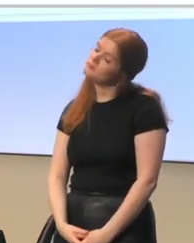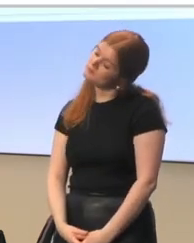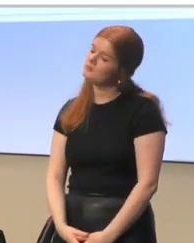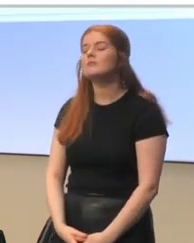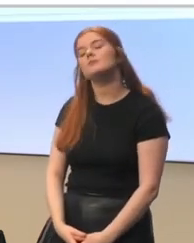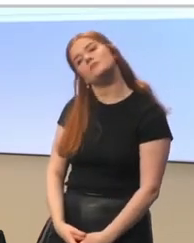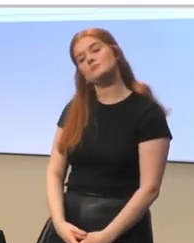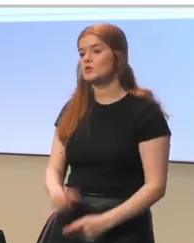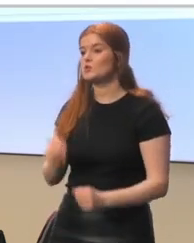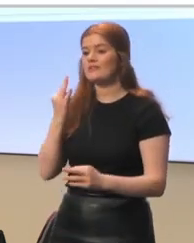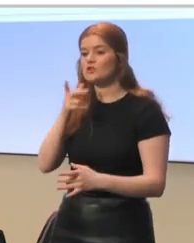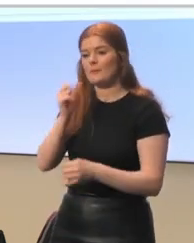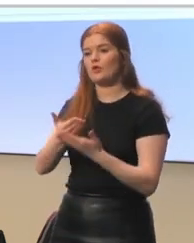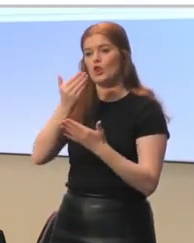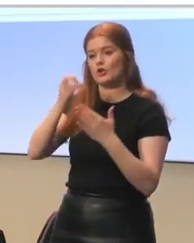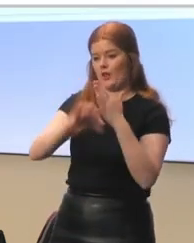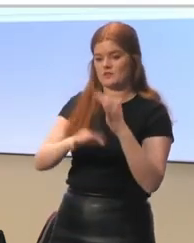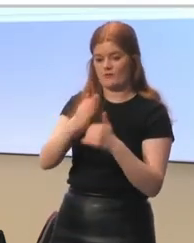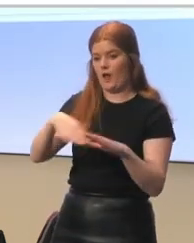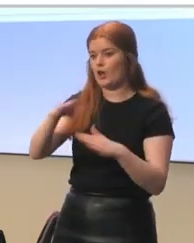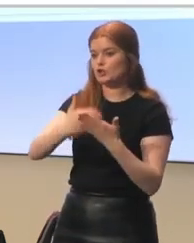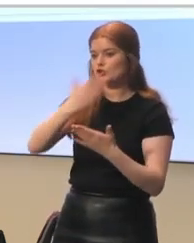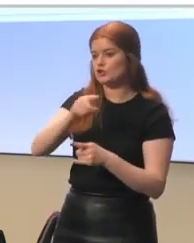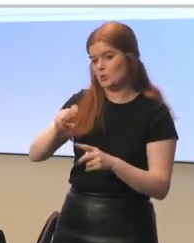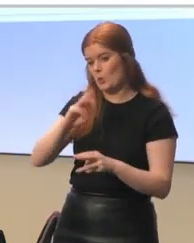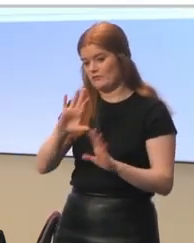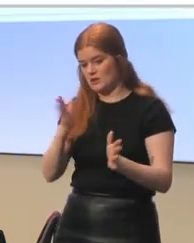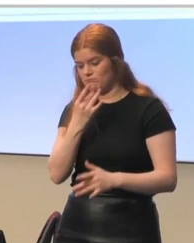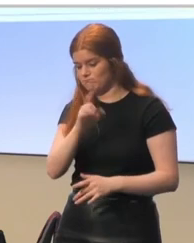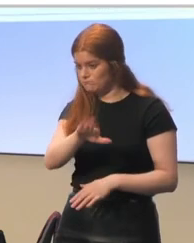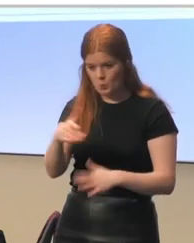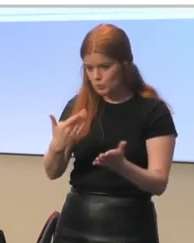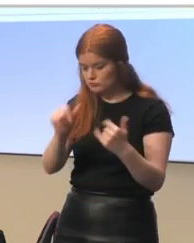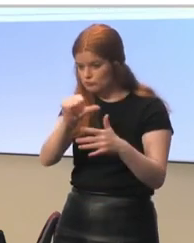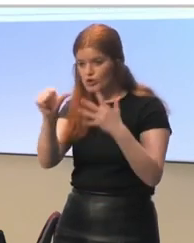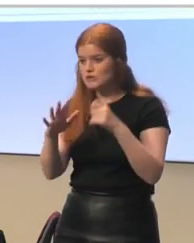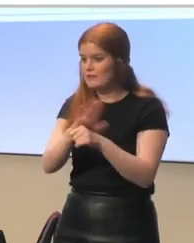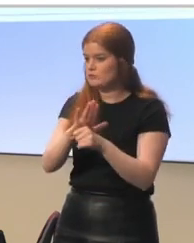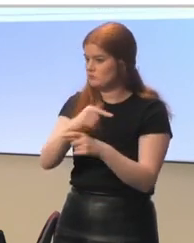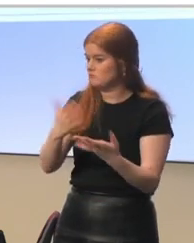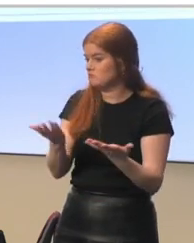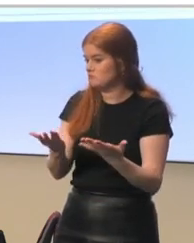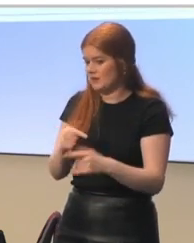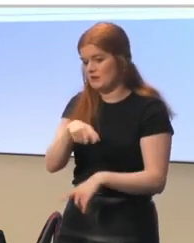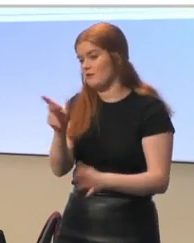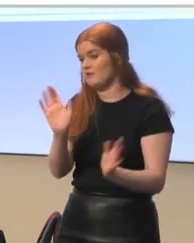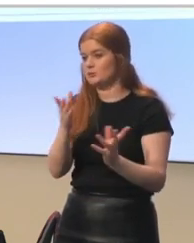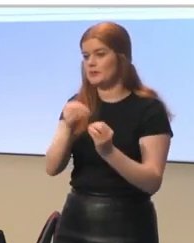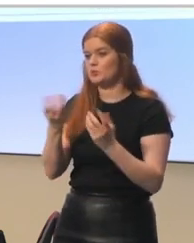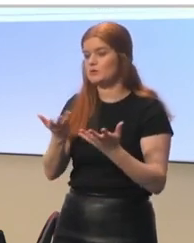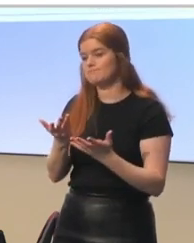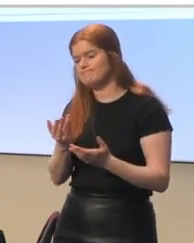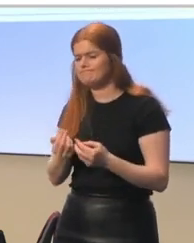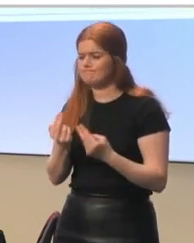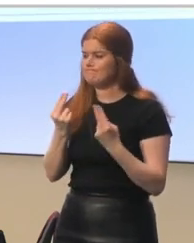to learning loss for learners, and when asked them about their priority areas in this area, they mentioned they